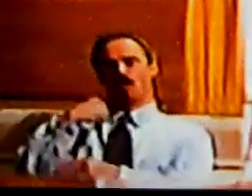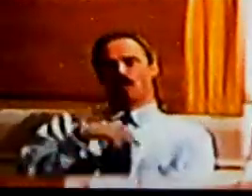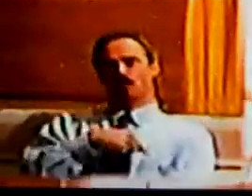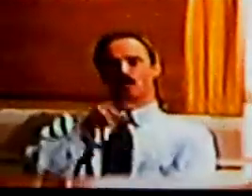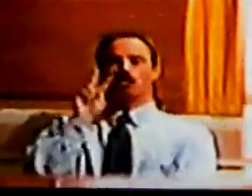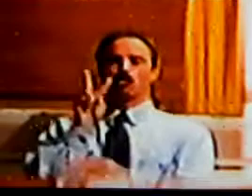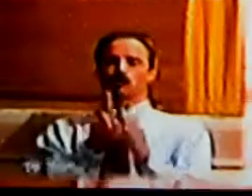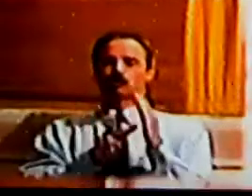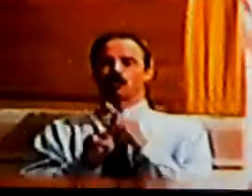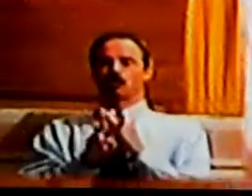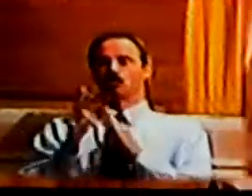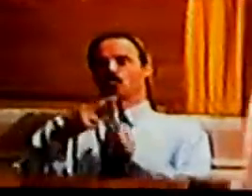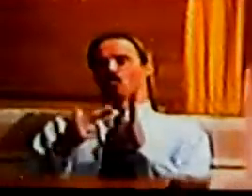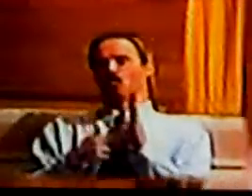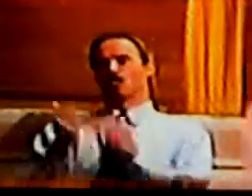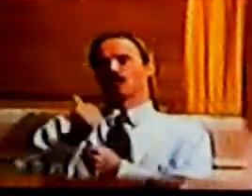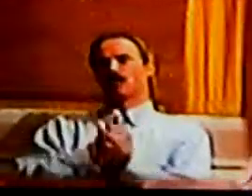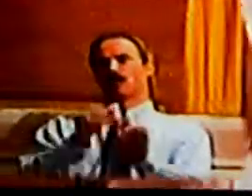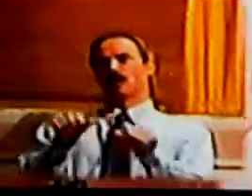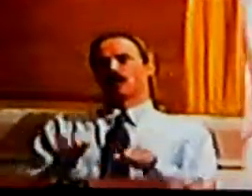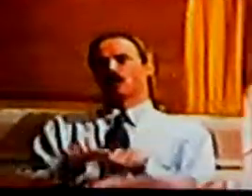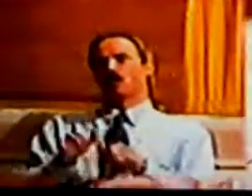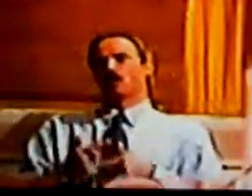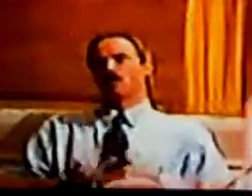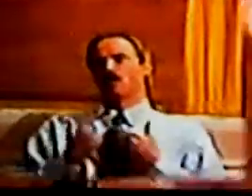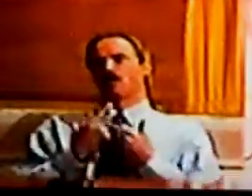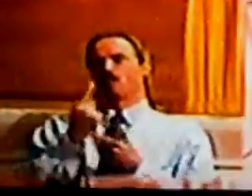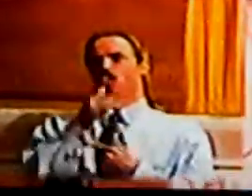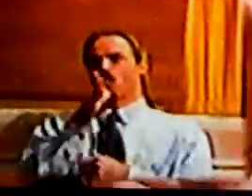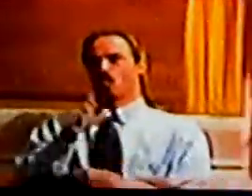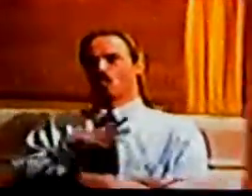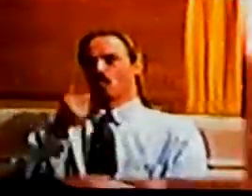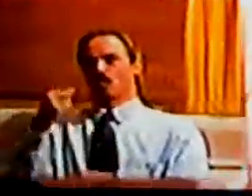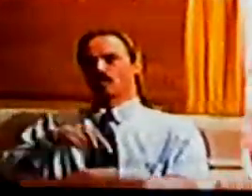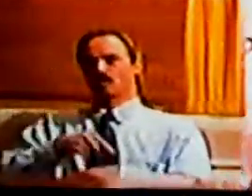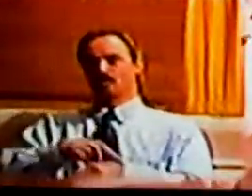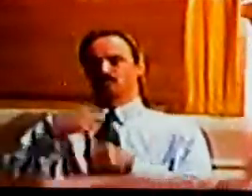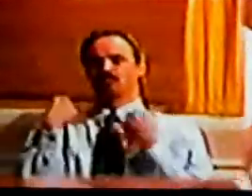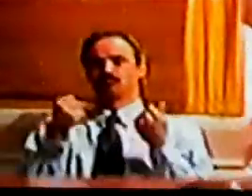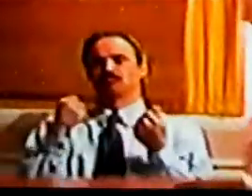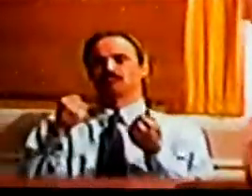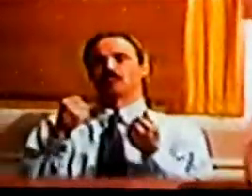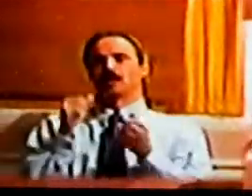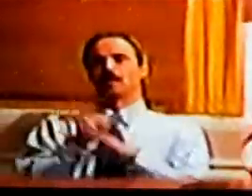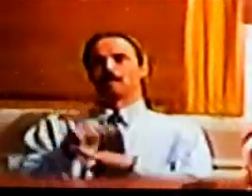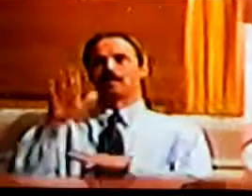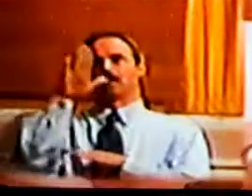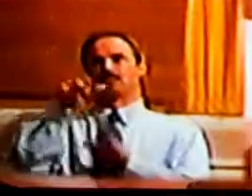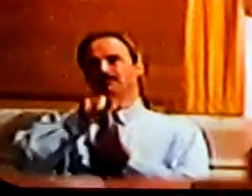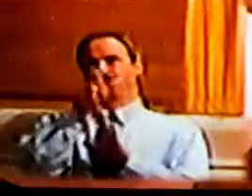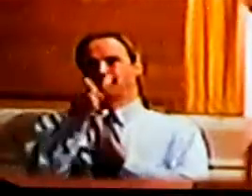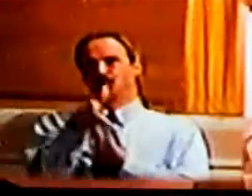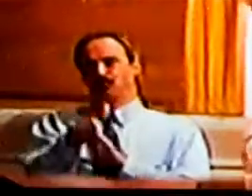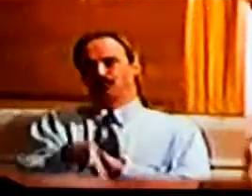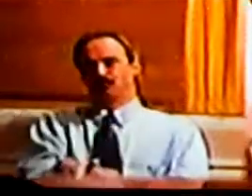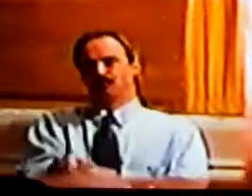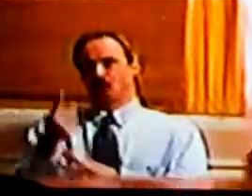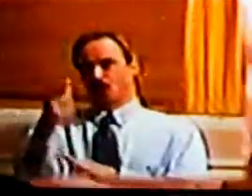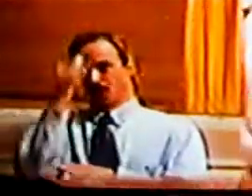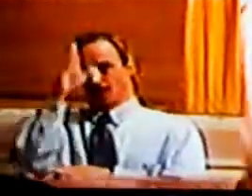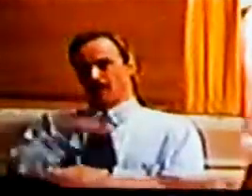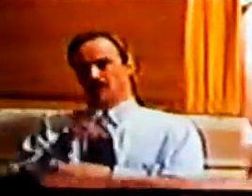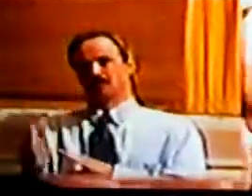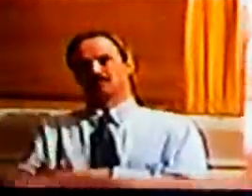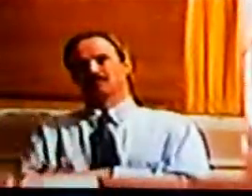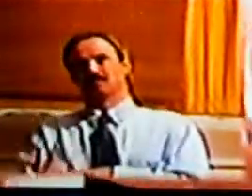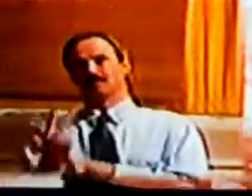every area of your life there's this woman driving down a mountain and there's this man driving up a mountain and as they pass